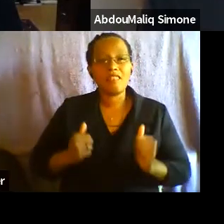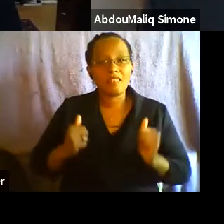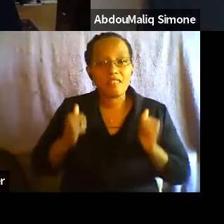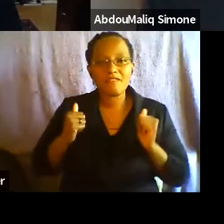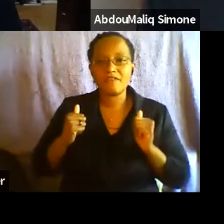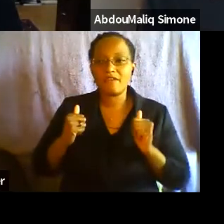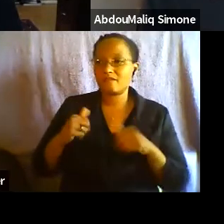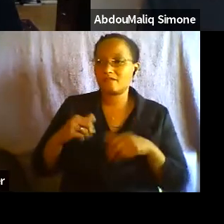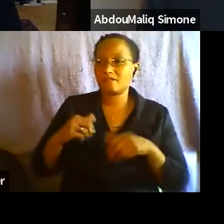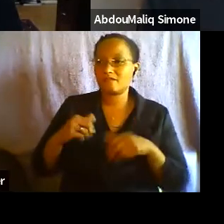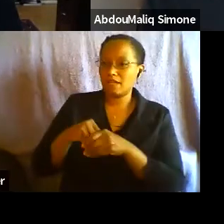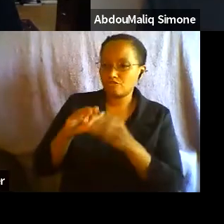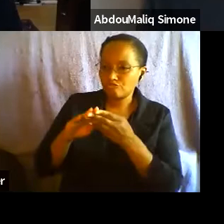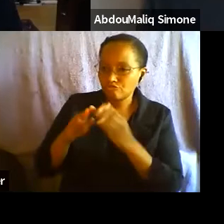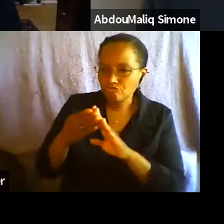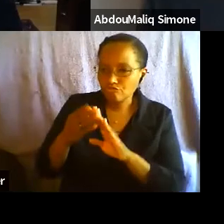condition.